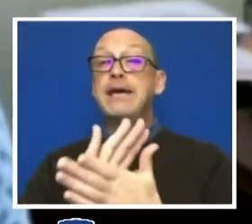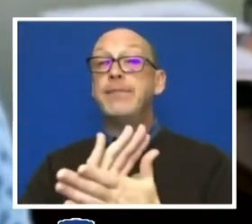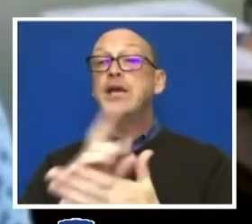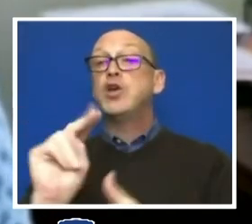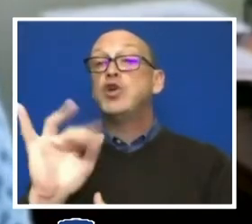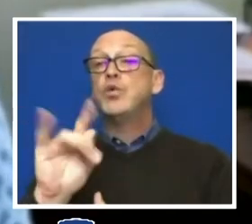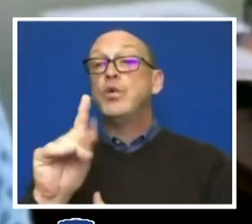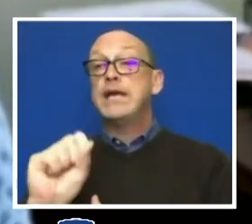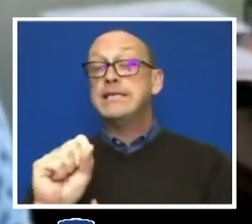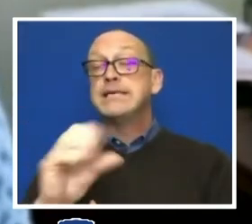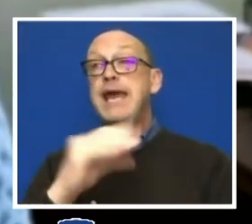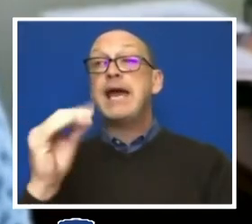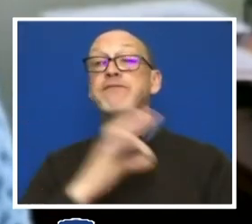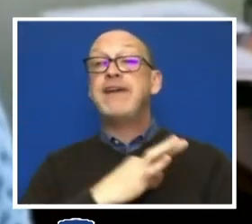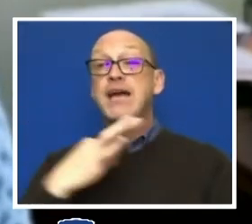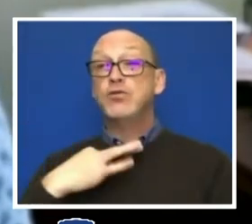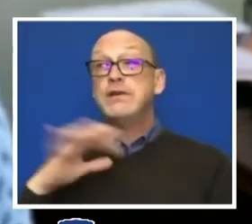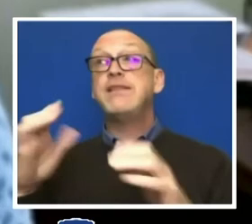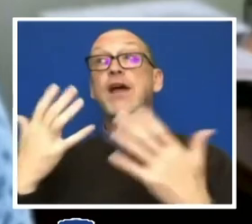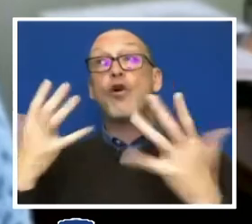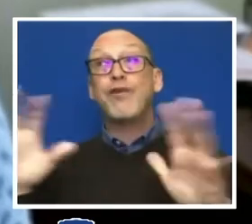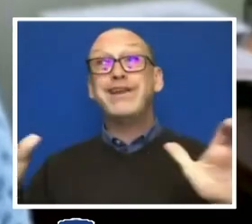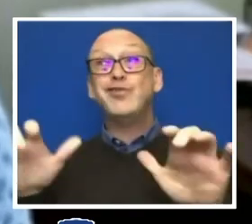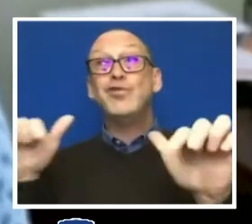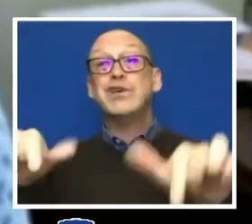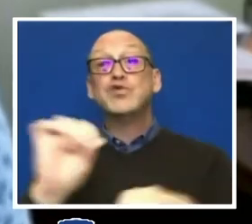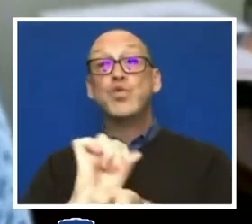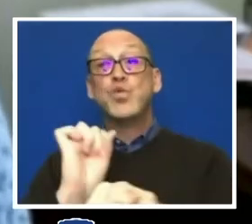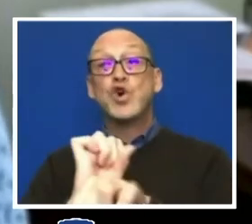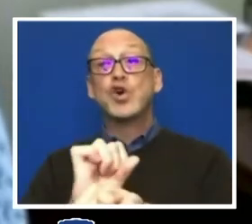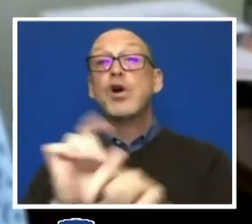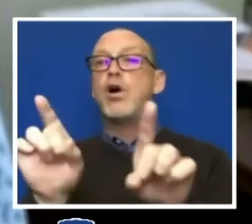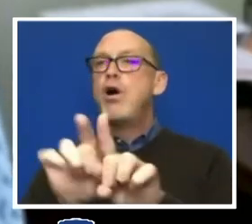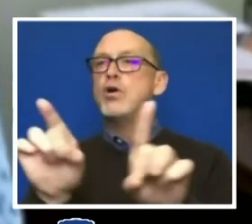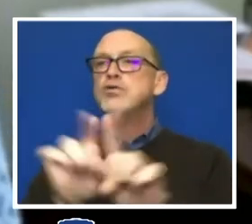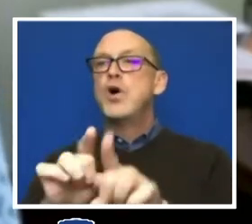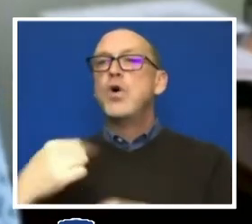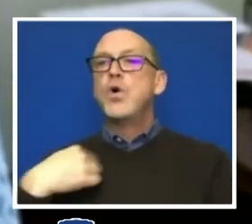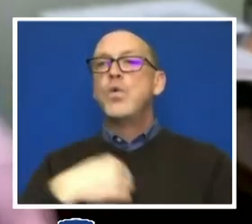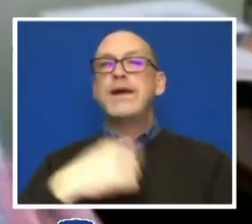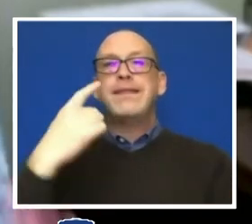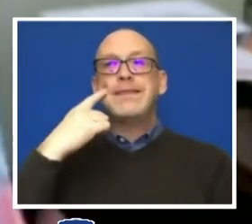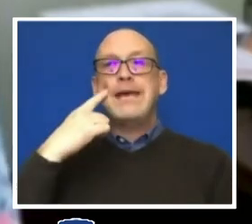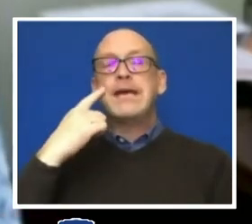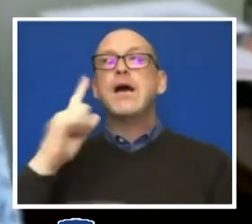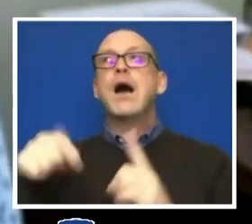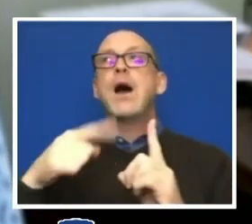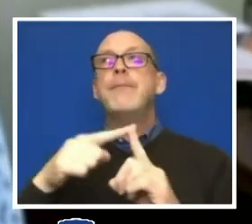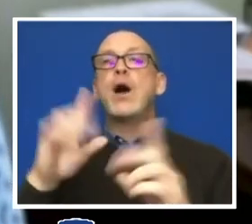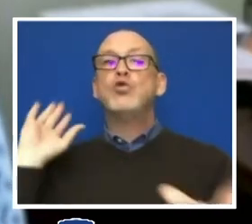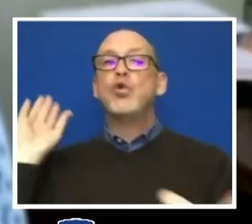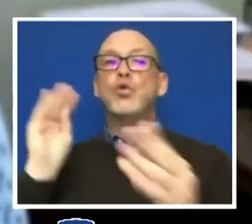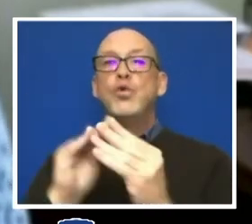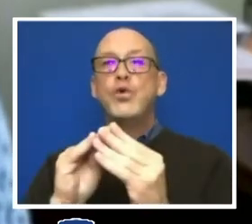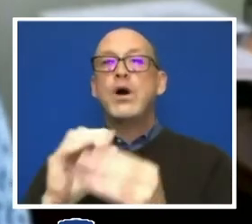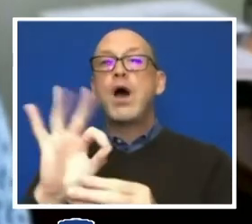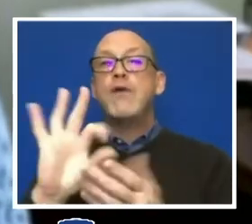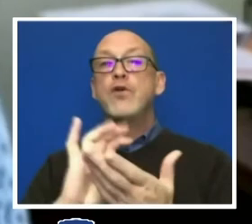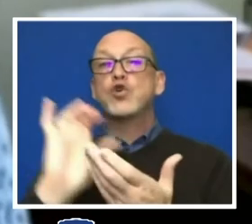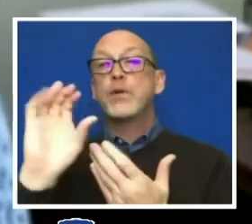work currently across the university. We need to also, as we think about this, think about the totality of the curriculum,